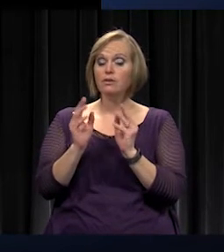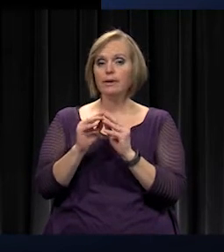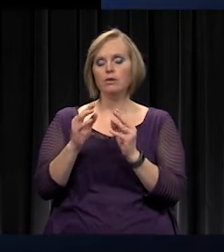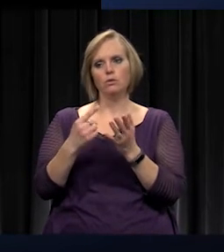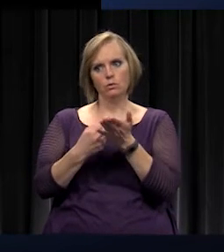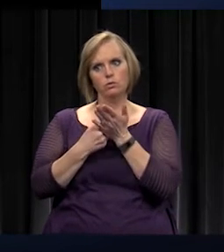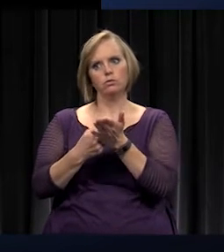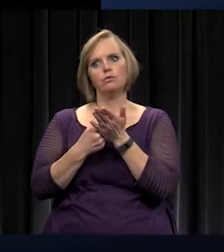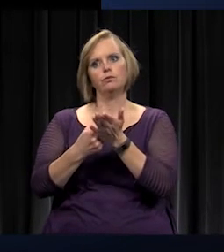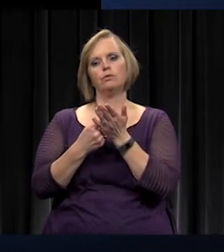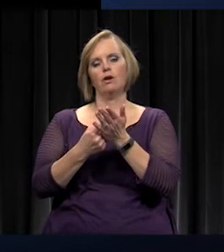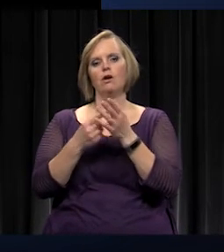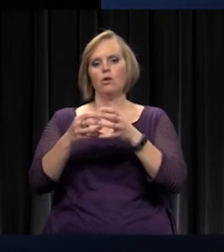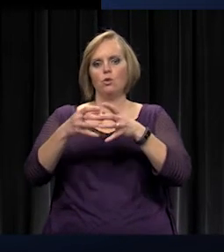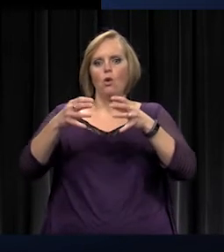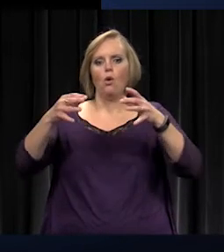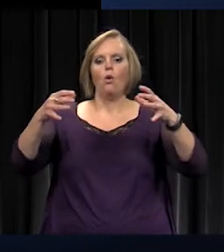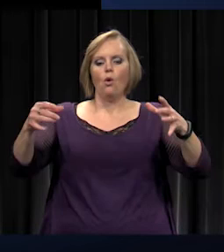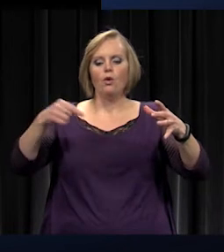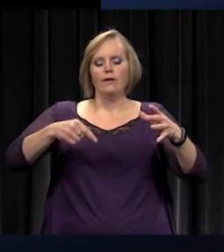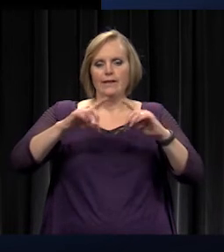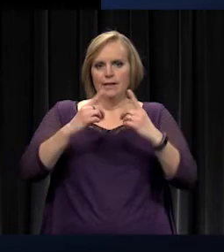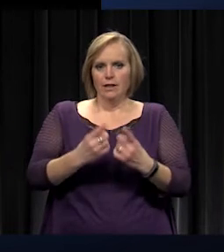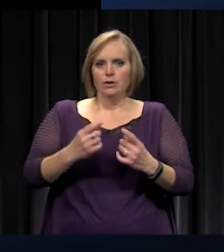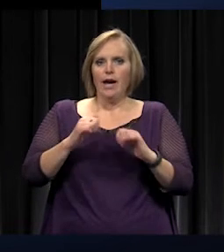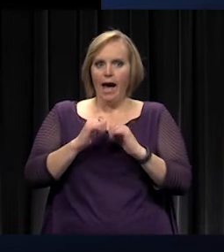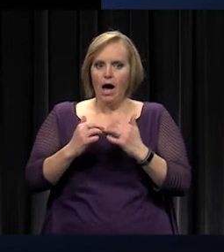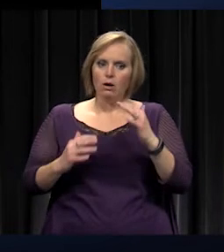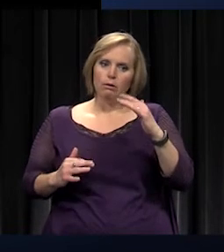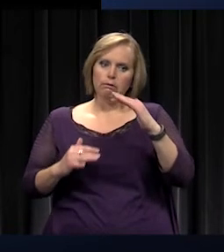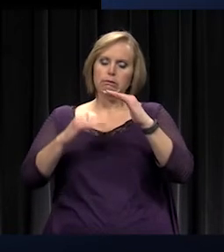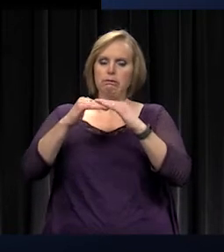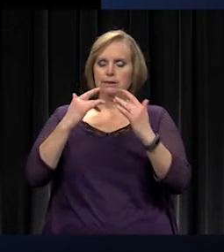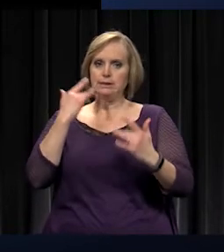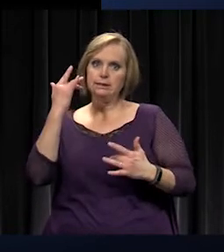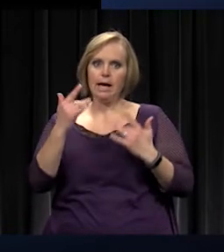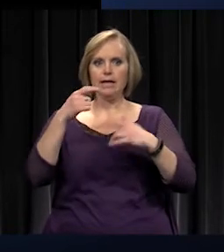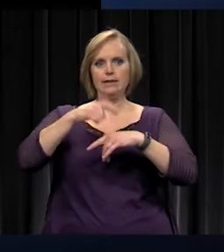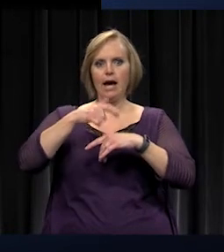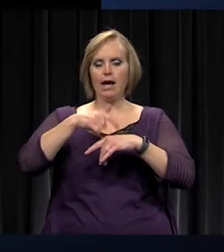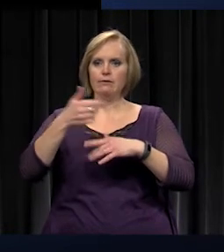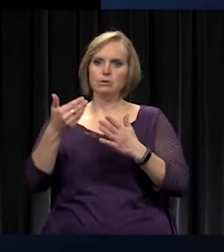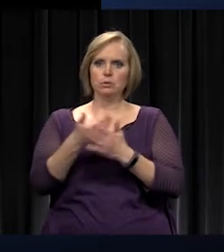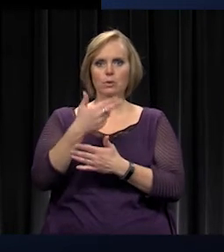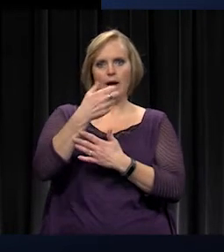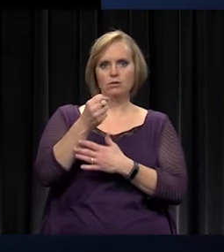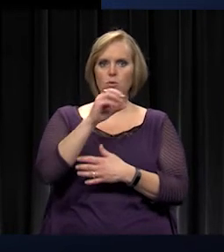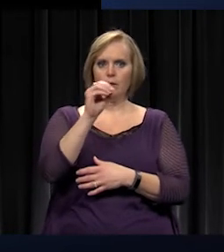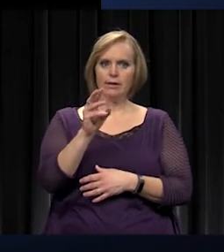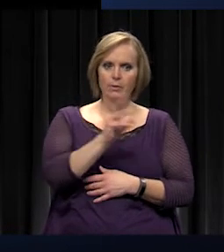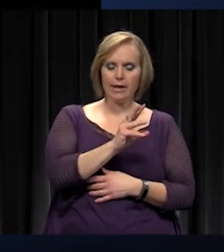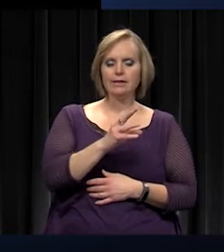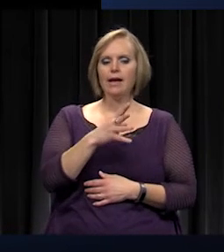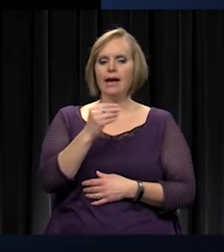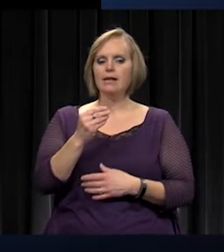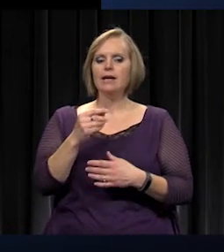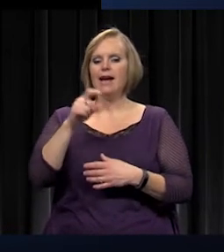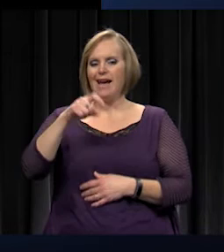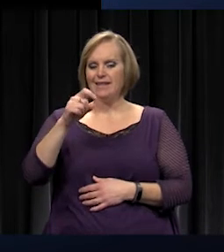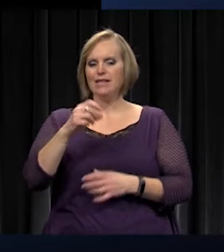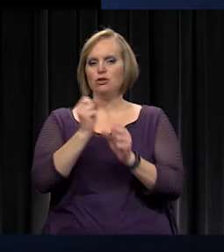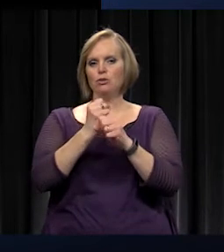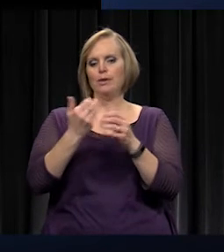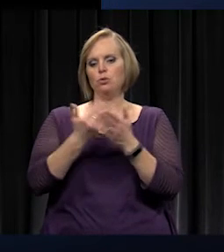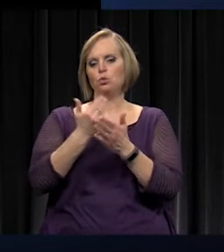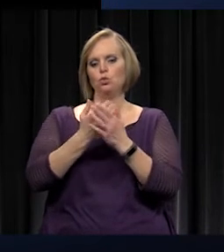district, and how we got to this exciting point of a fifth high school named Olathe West, and a need to draw some boundary lines so we can determine the students